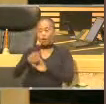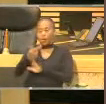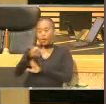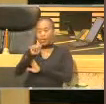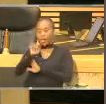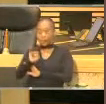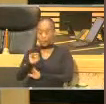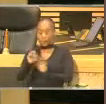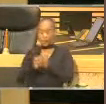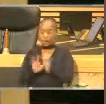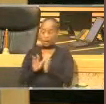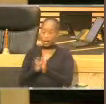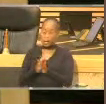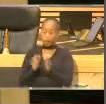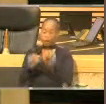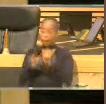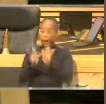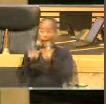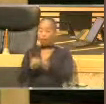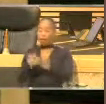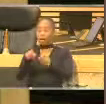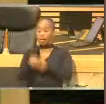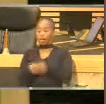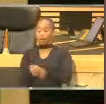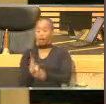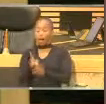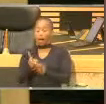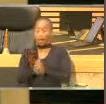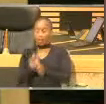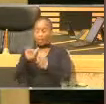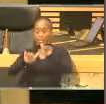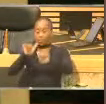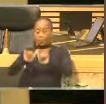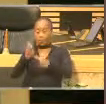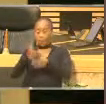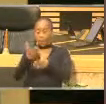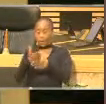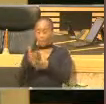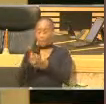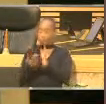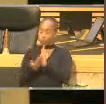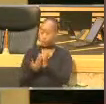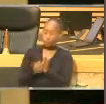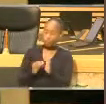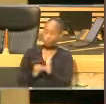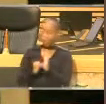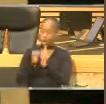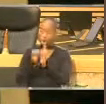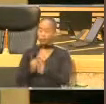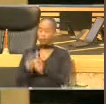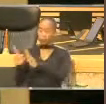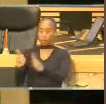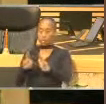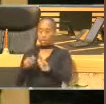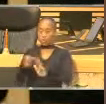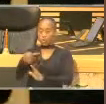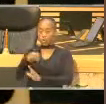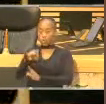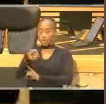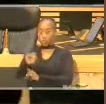reactivation of the gas environmental impact assessment work and to advance gas readiness at the Kuha